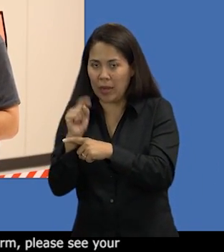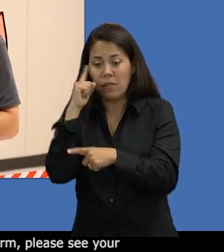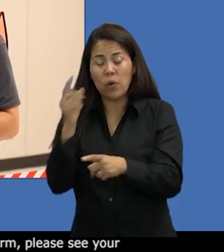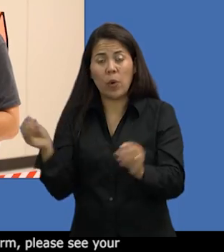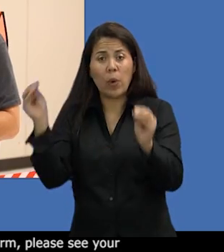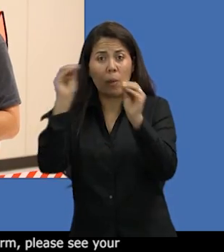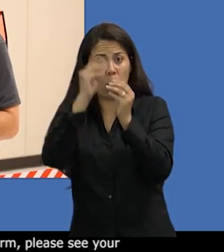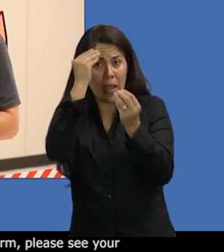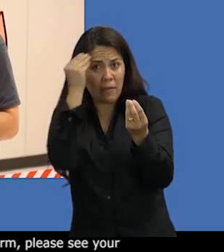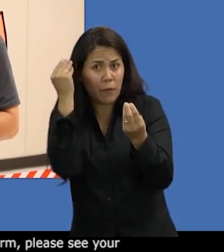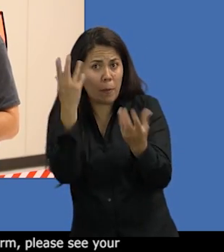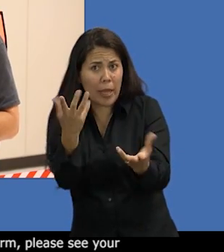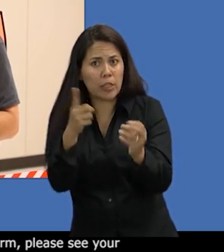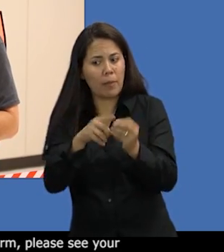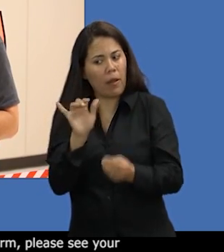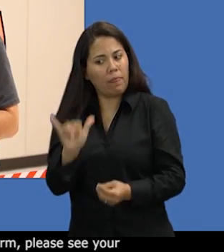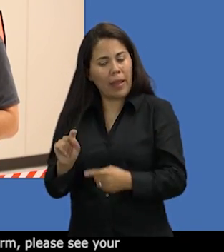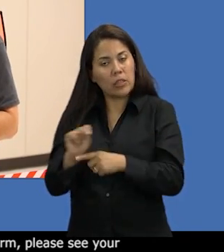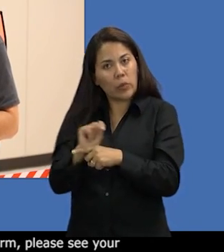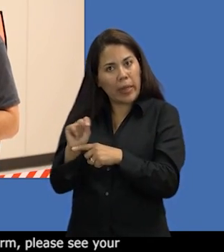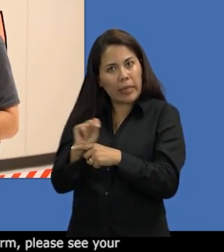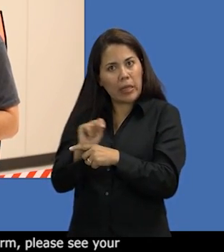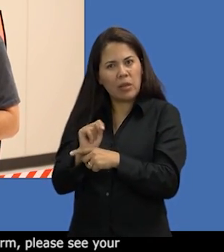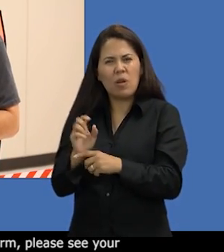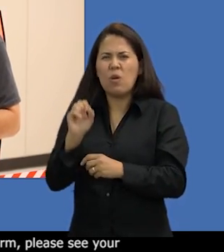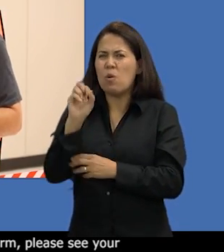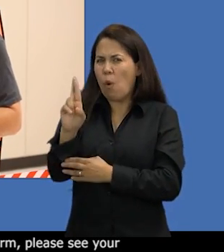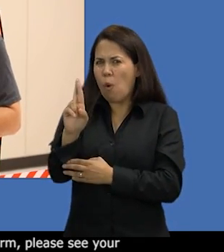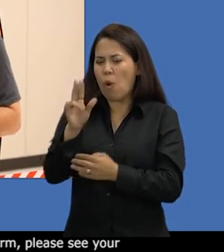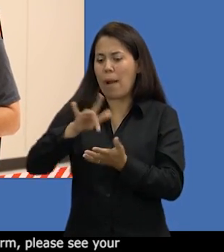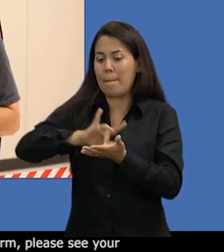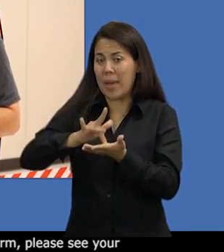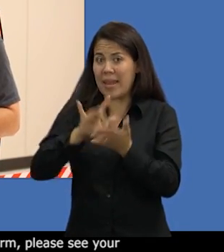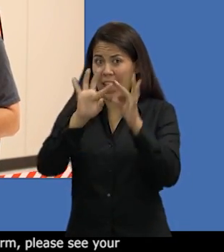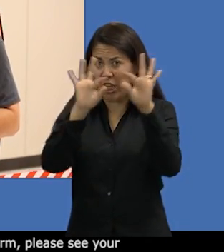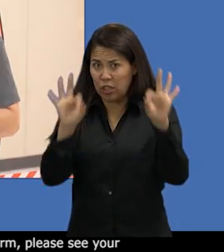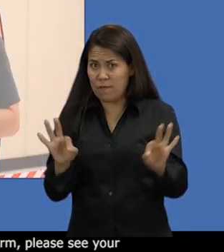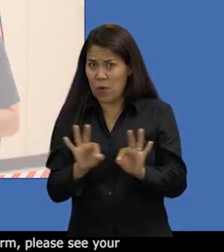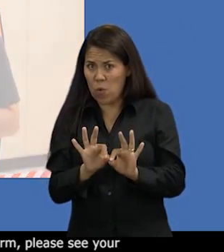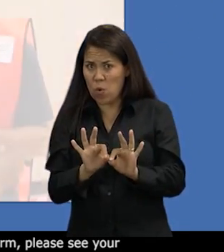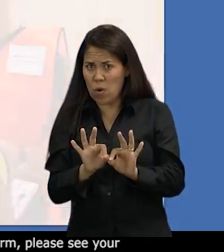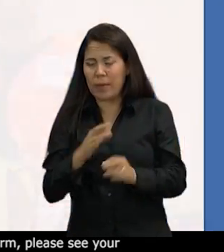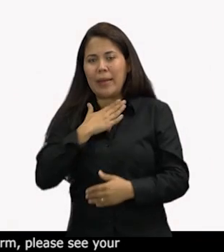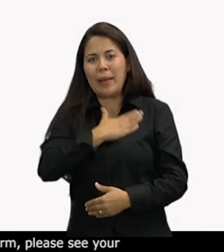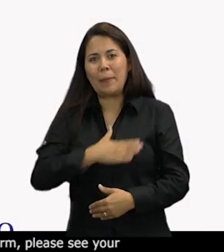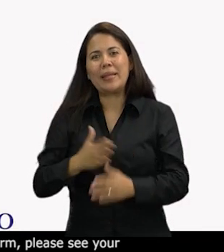screening form, please see your supervisor. Thank you.